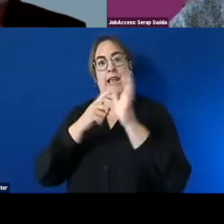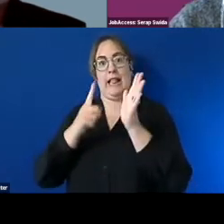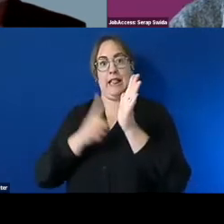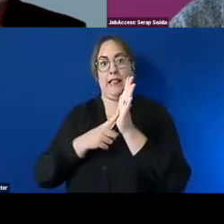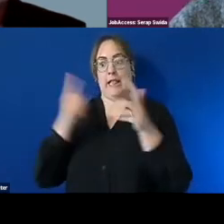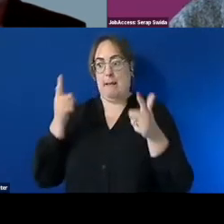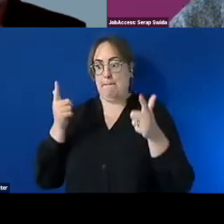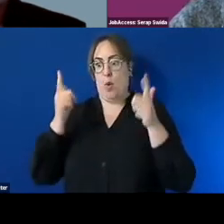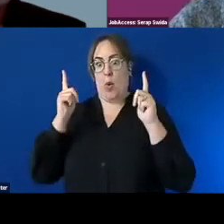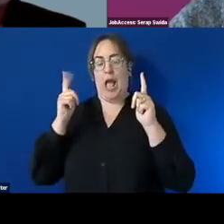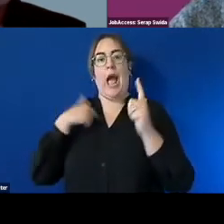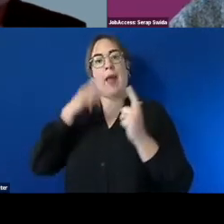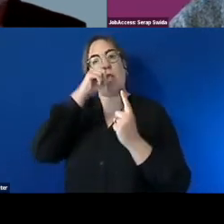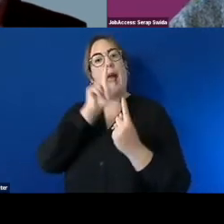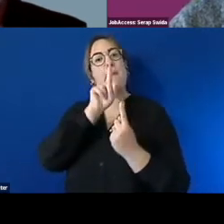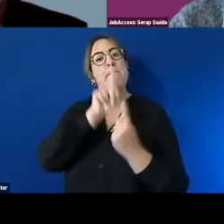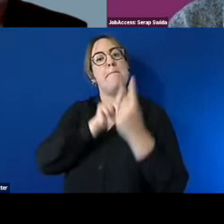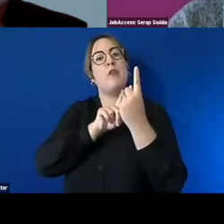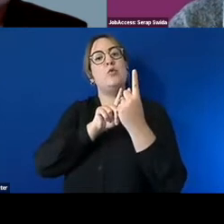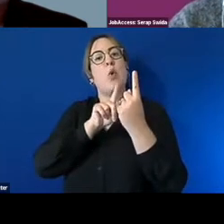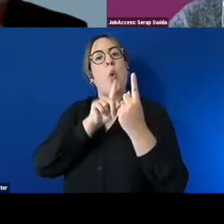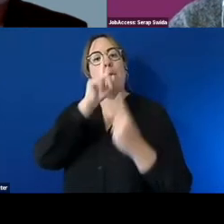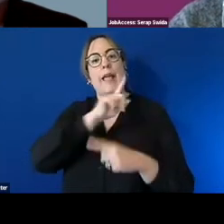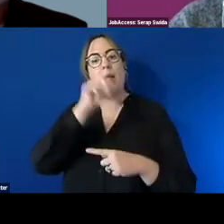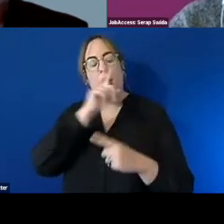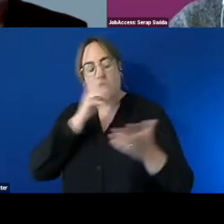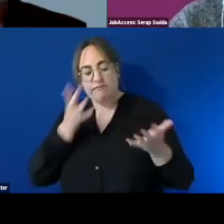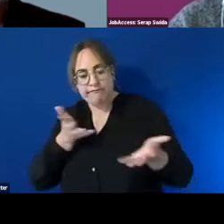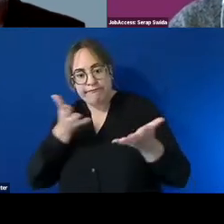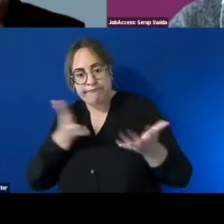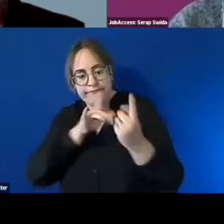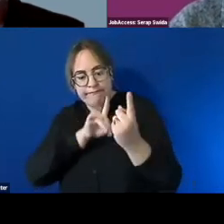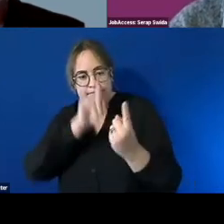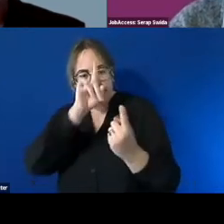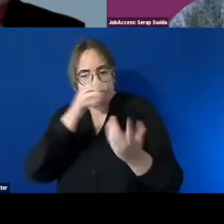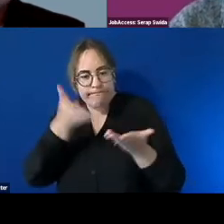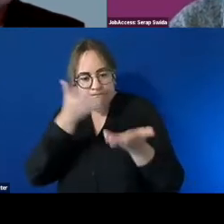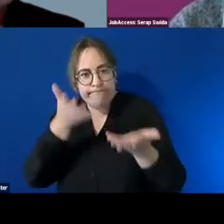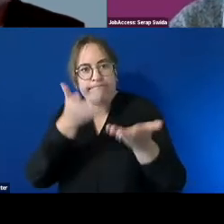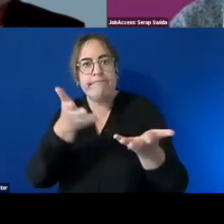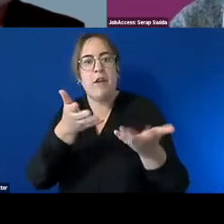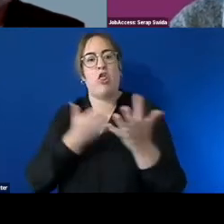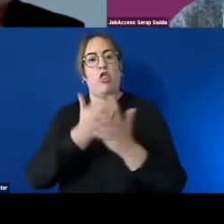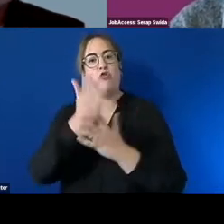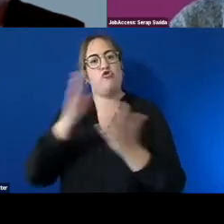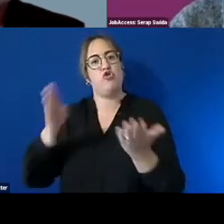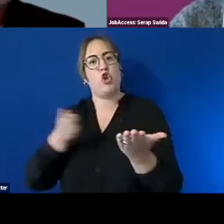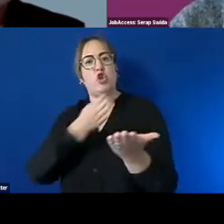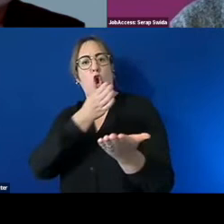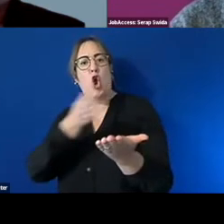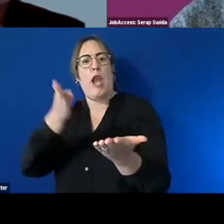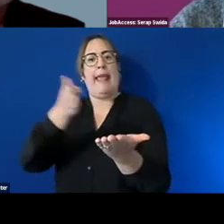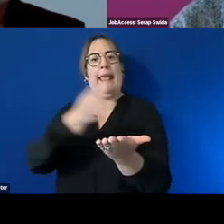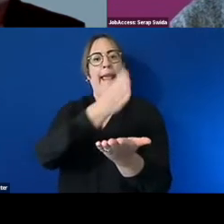um people as they go through their traineeship or apprenticeship um journey uh and often we would engage uh with um